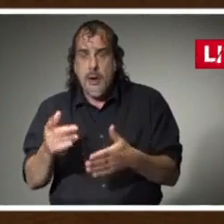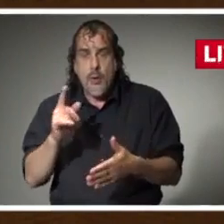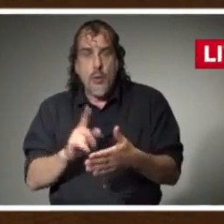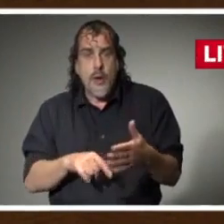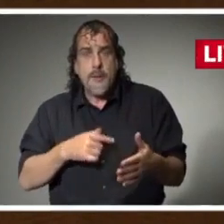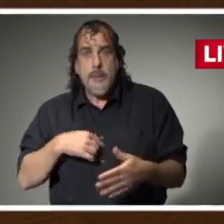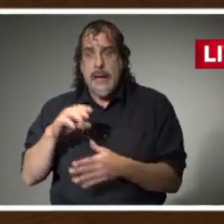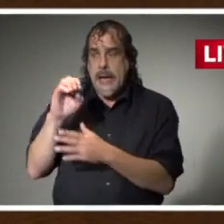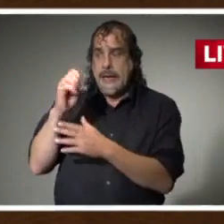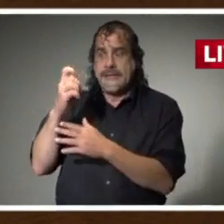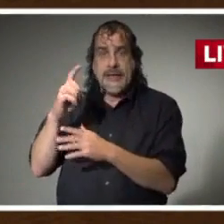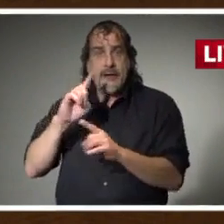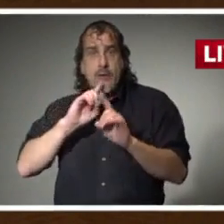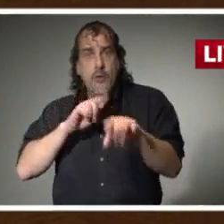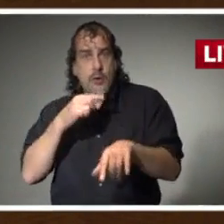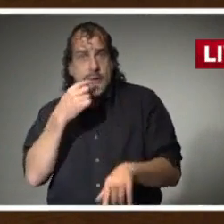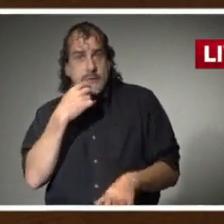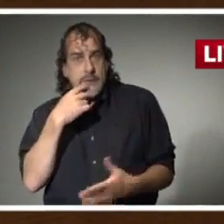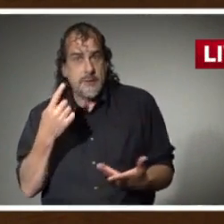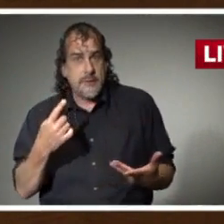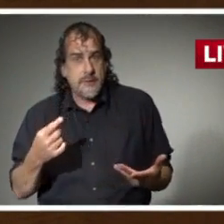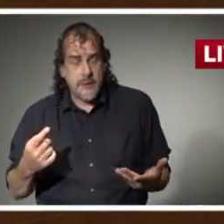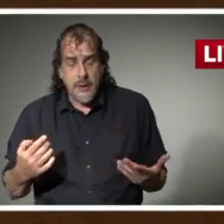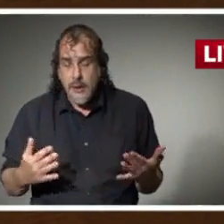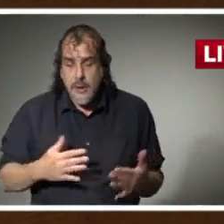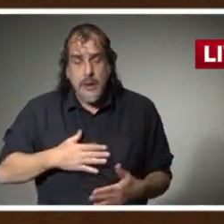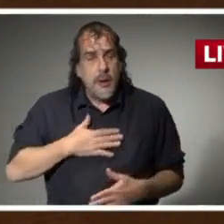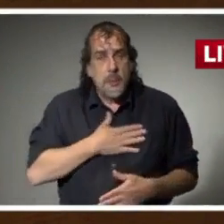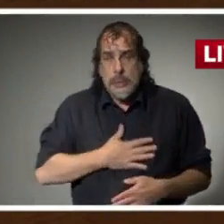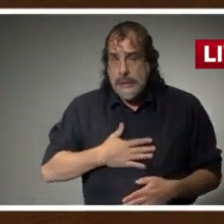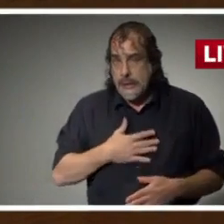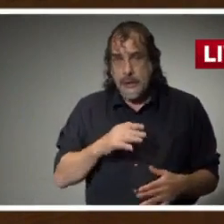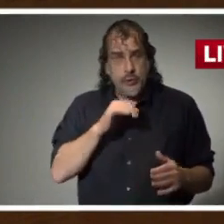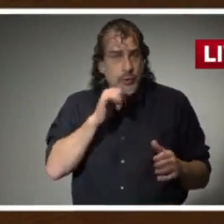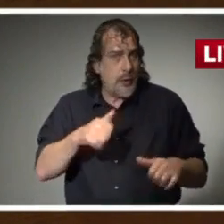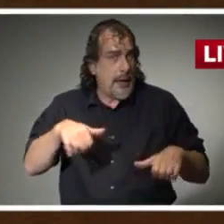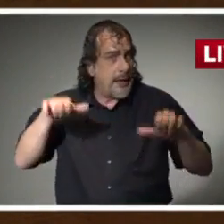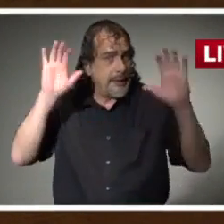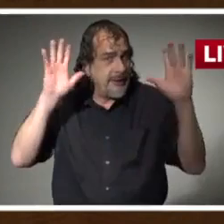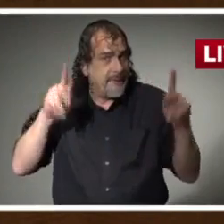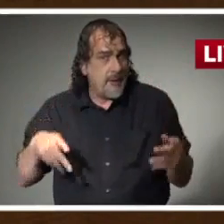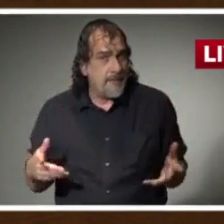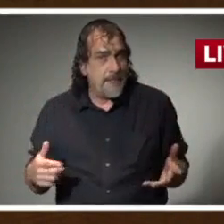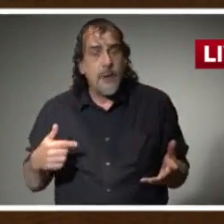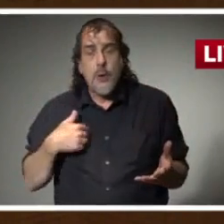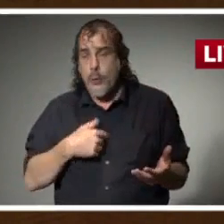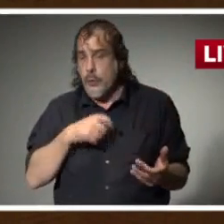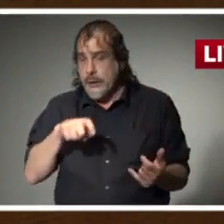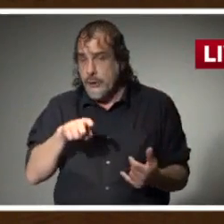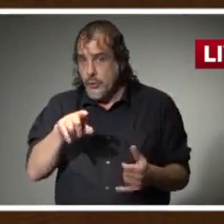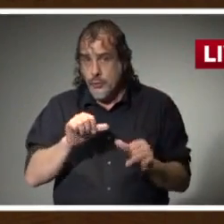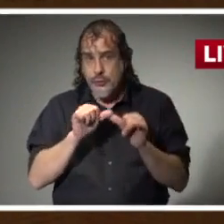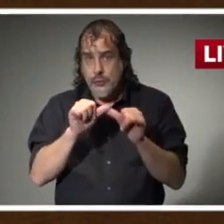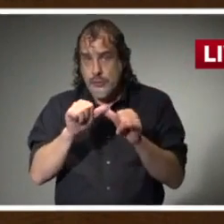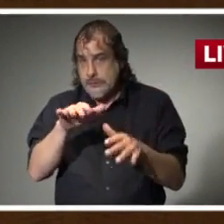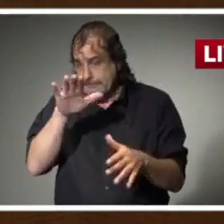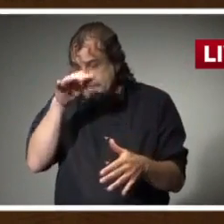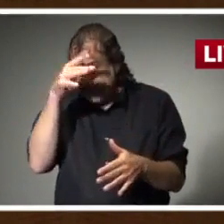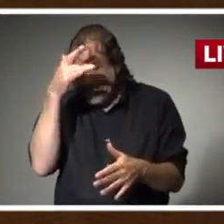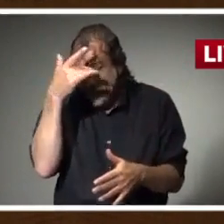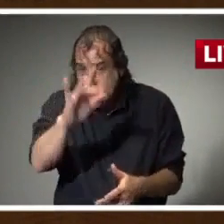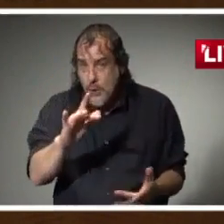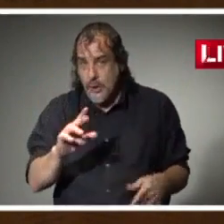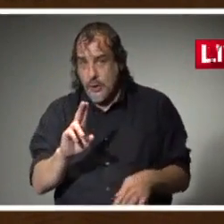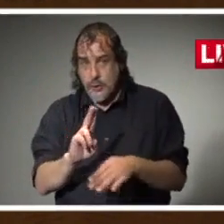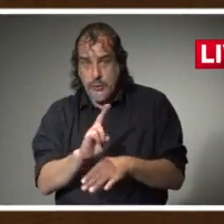say. Please do not give up. We need you to stay smart. We need